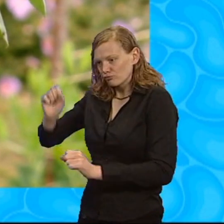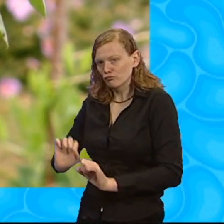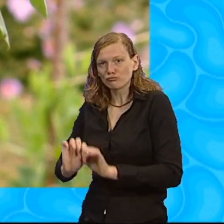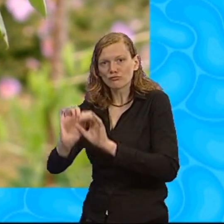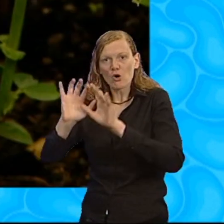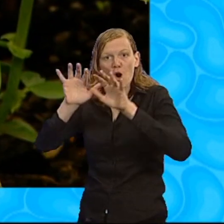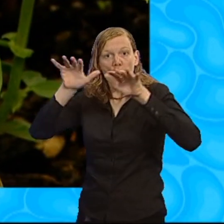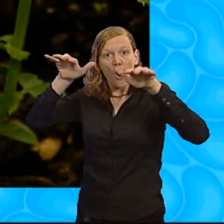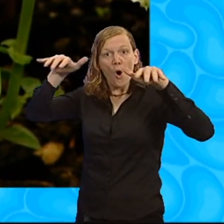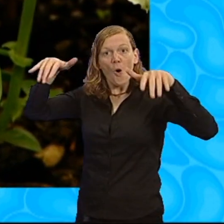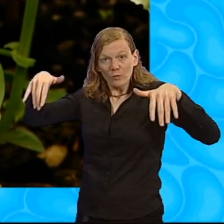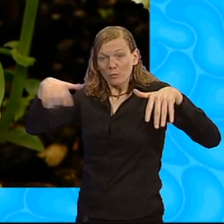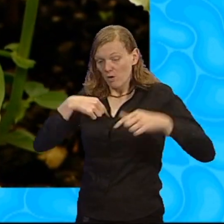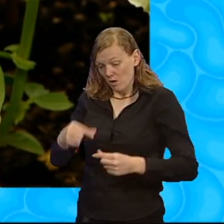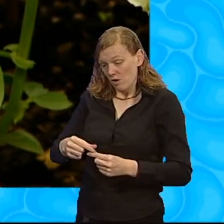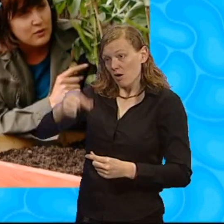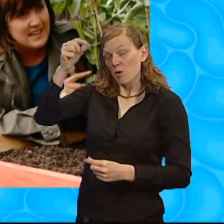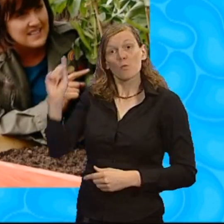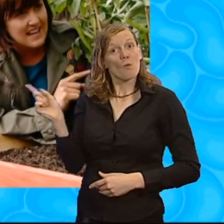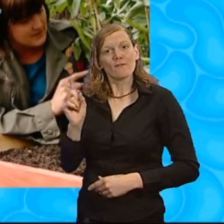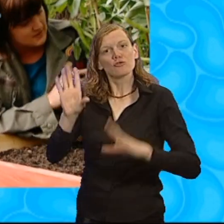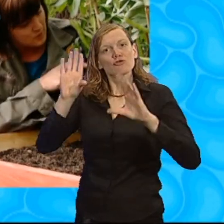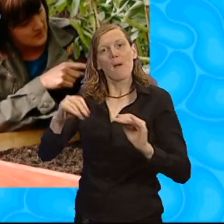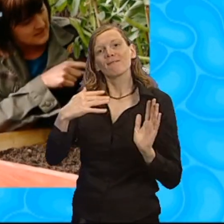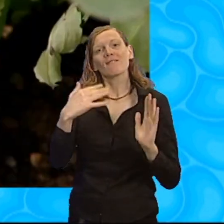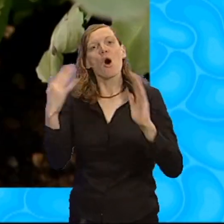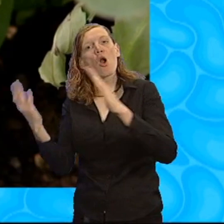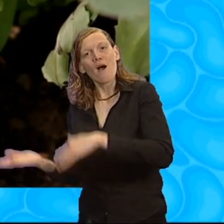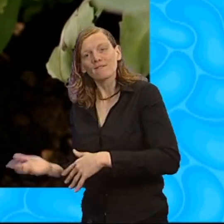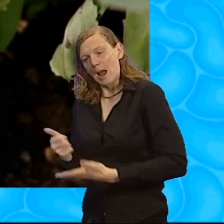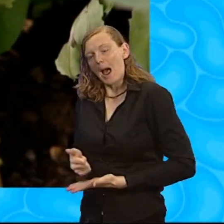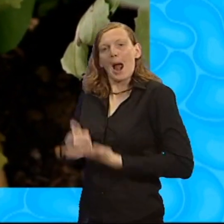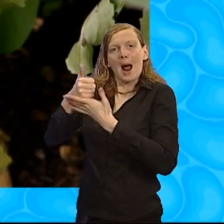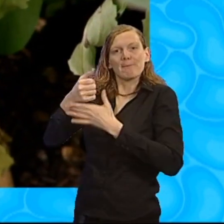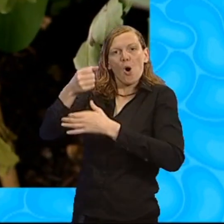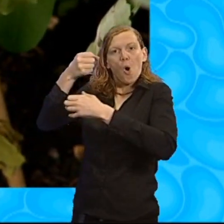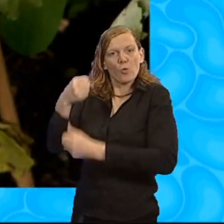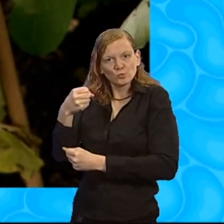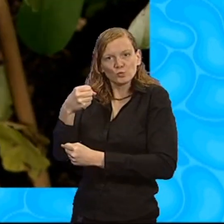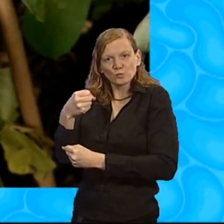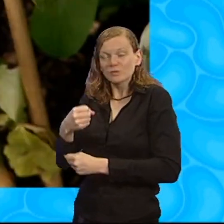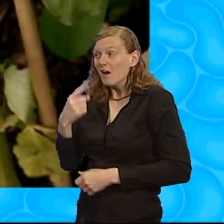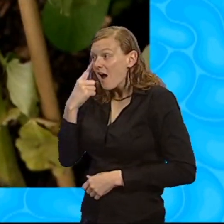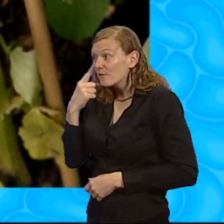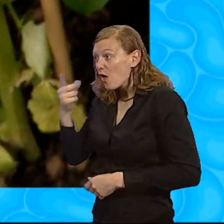doesn't fall over. Now, the beans in the pod are ready to eat when they're young and fresh, like this one here.